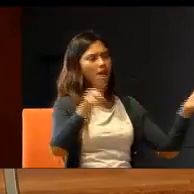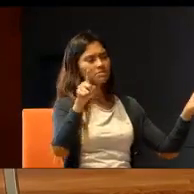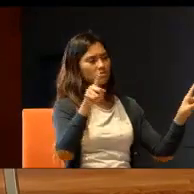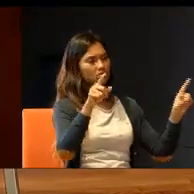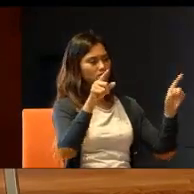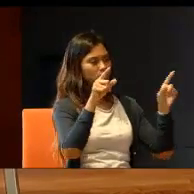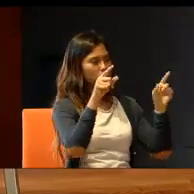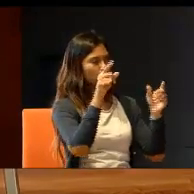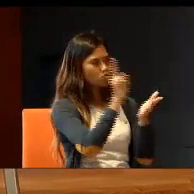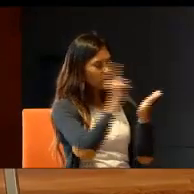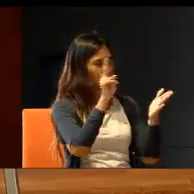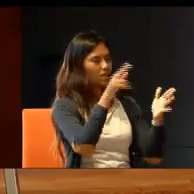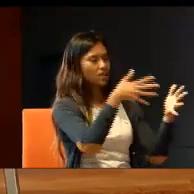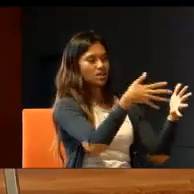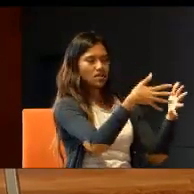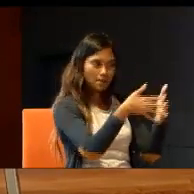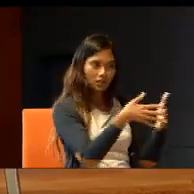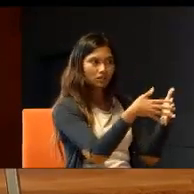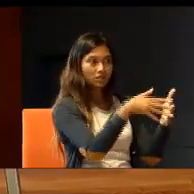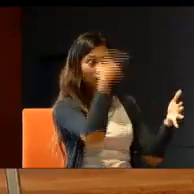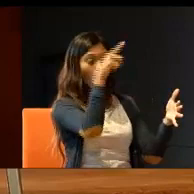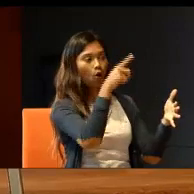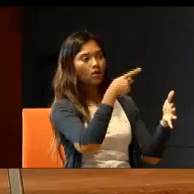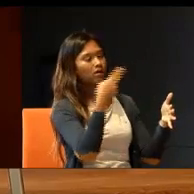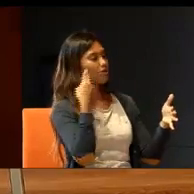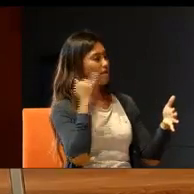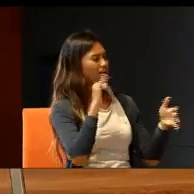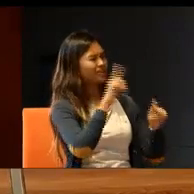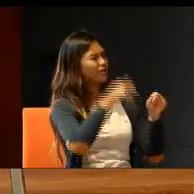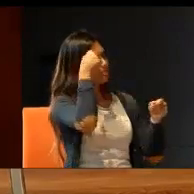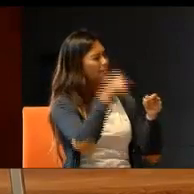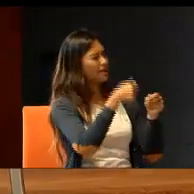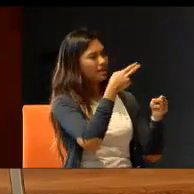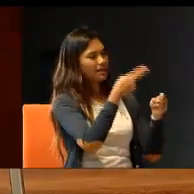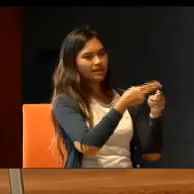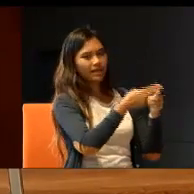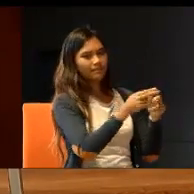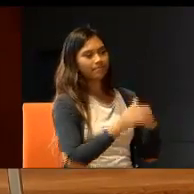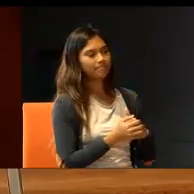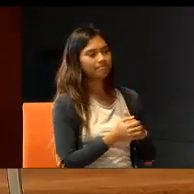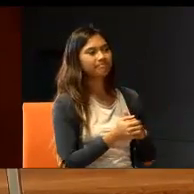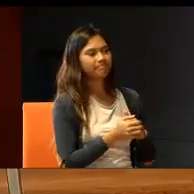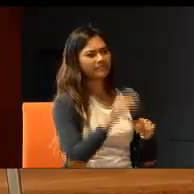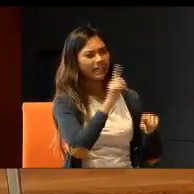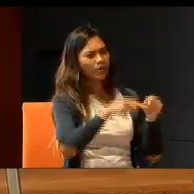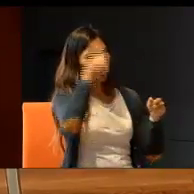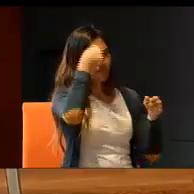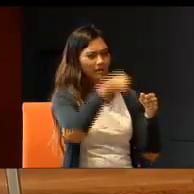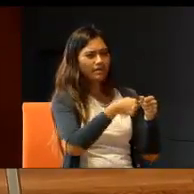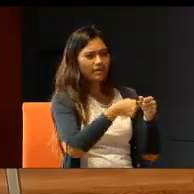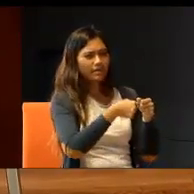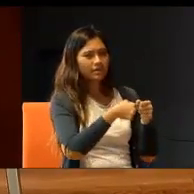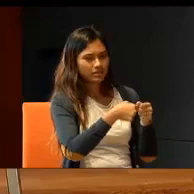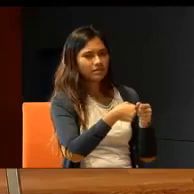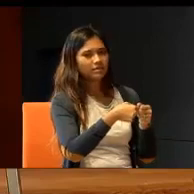United States. Especially, for hearing impaired people. Of right now, I cannot remember the name of that. know, I remember Prof.